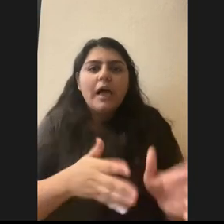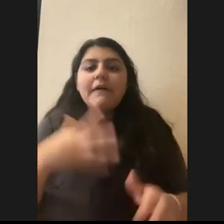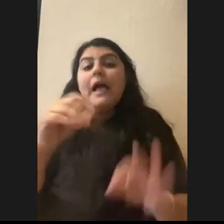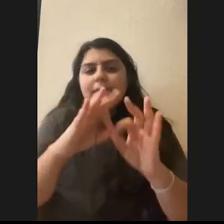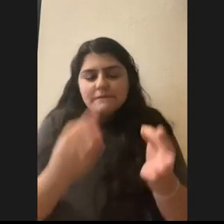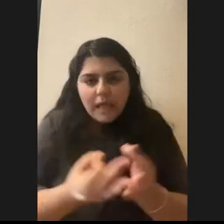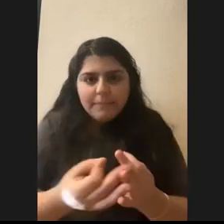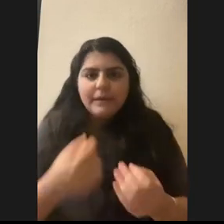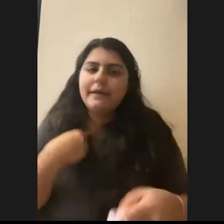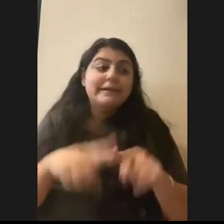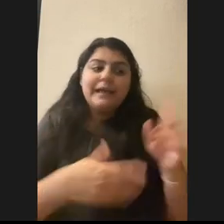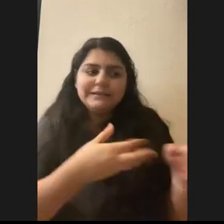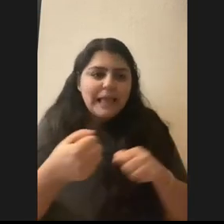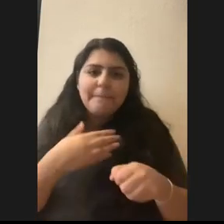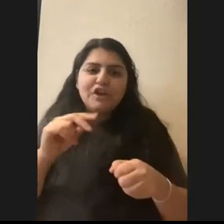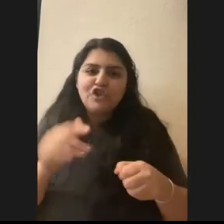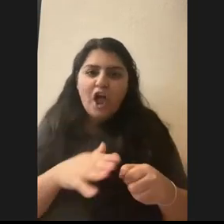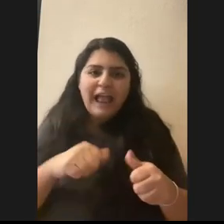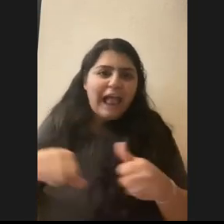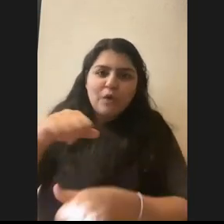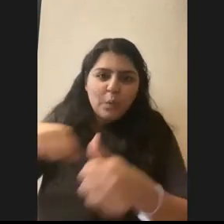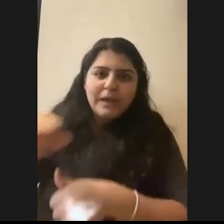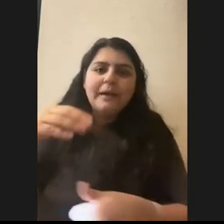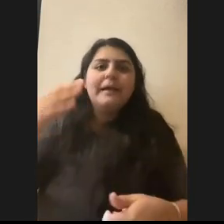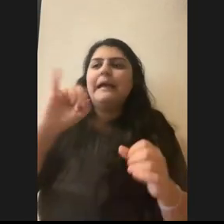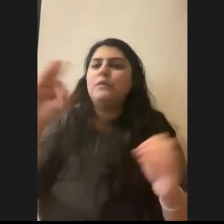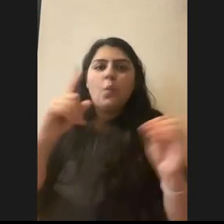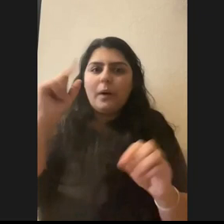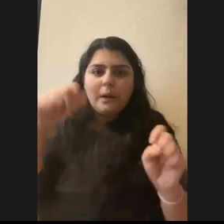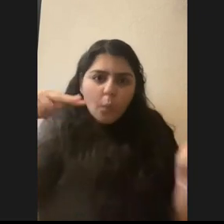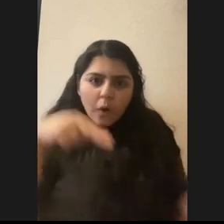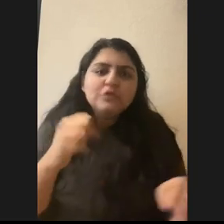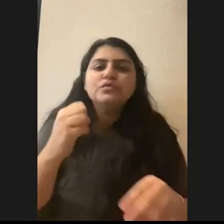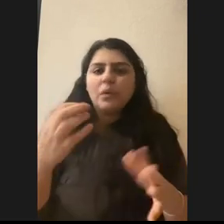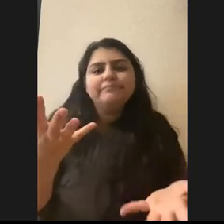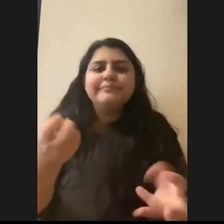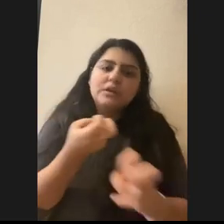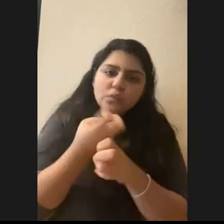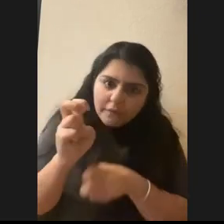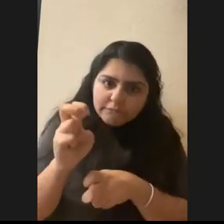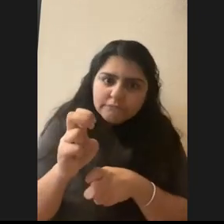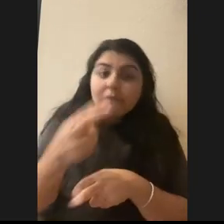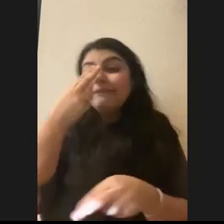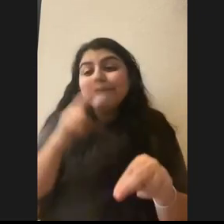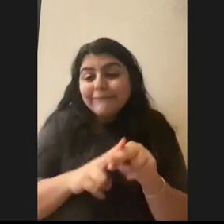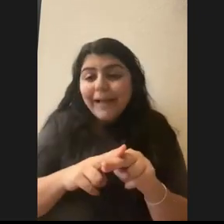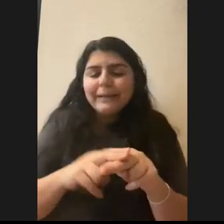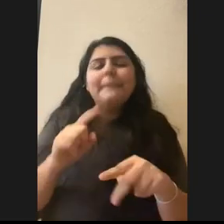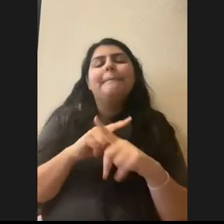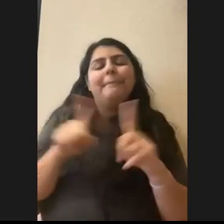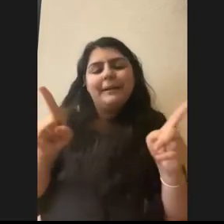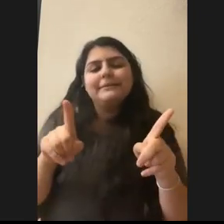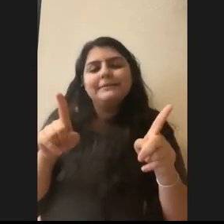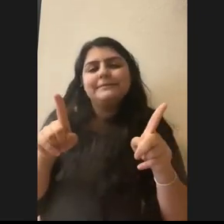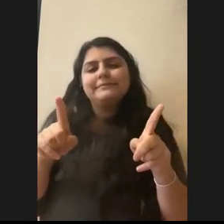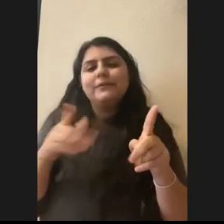her everywhere. Um, if I don't have somebody to watch her. So it's, it's rough. It's fun for a while, but it's good to